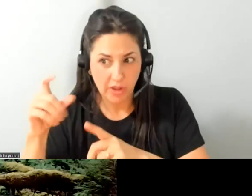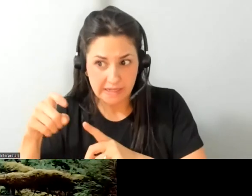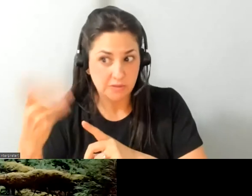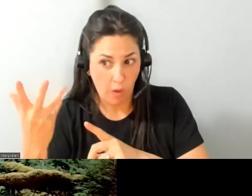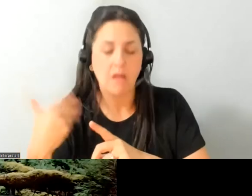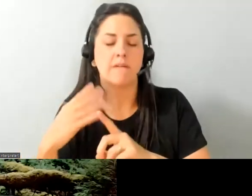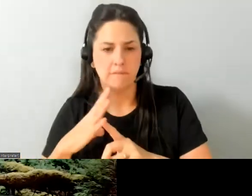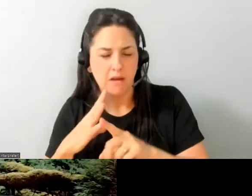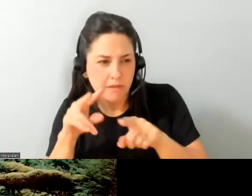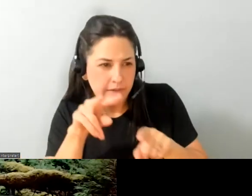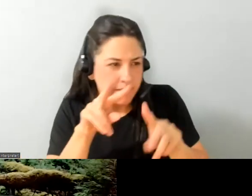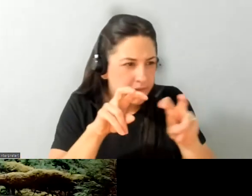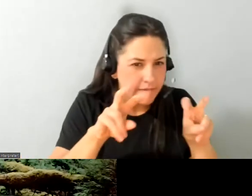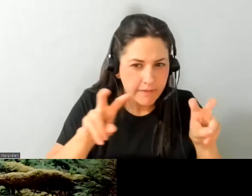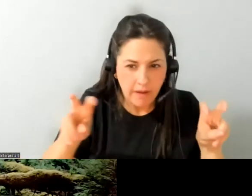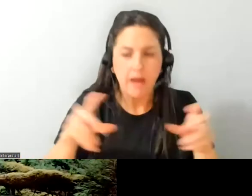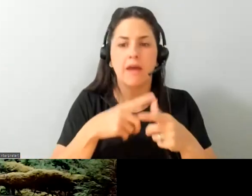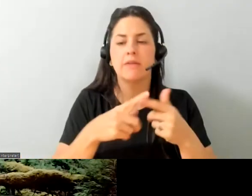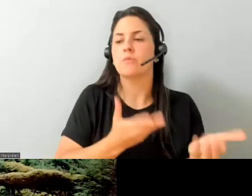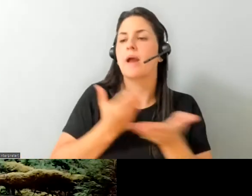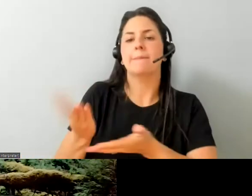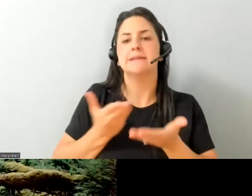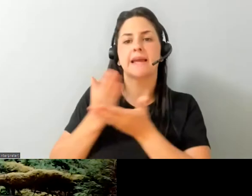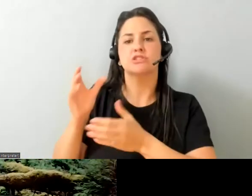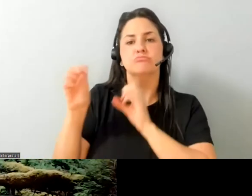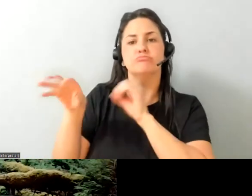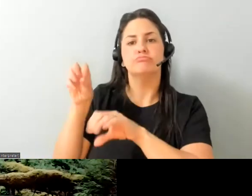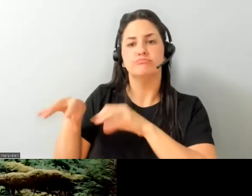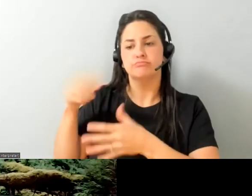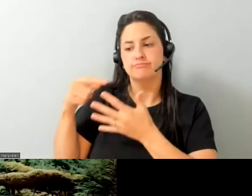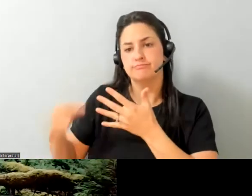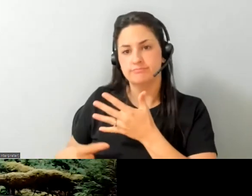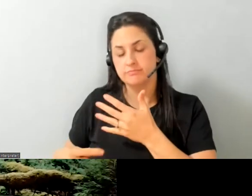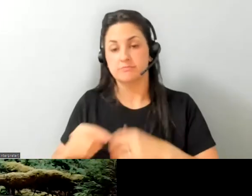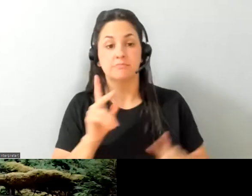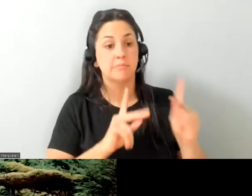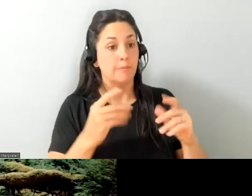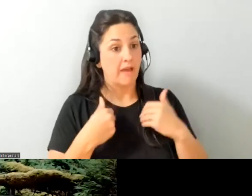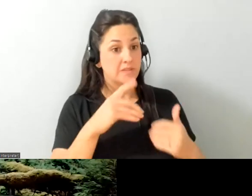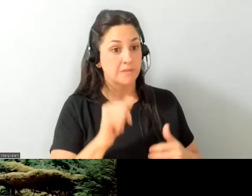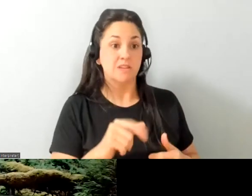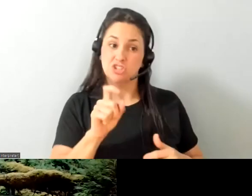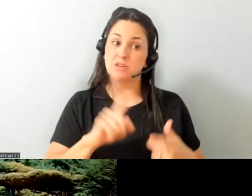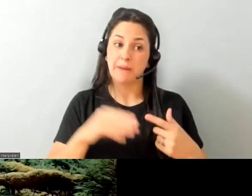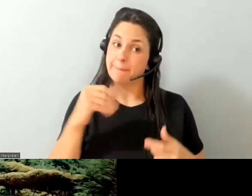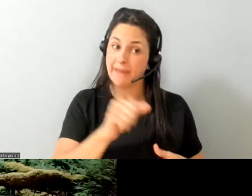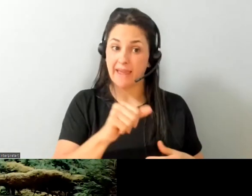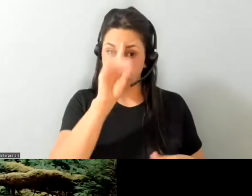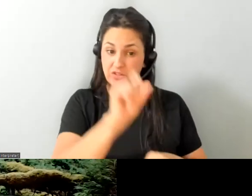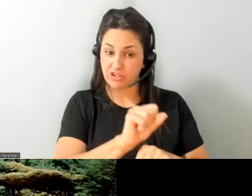make these recommendations as a job so people with disabilities need to be paid to do this work